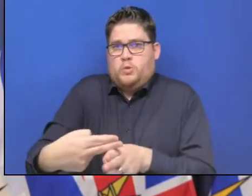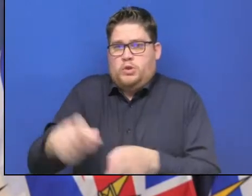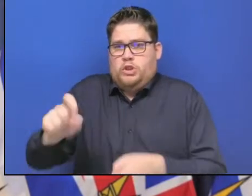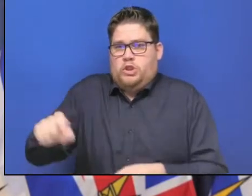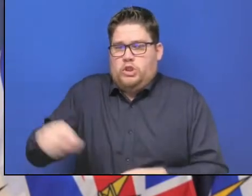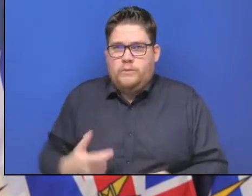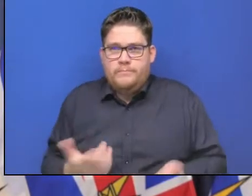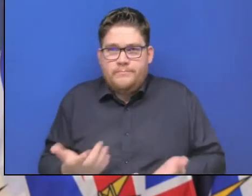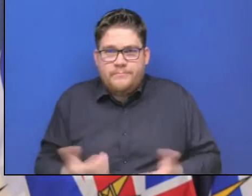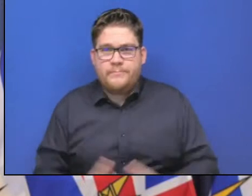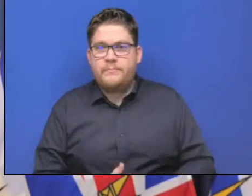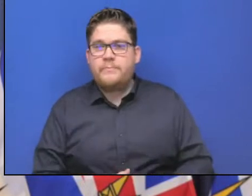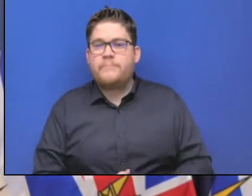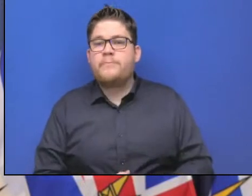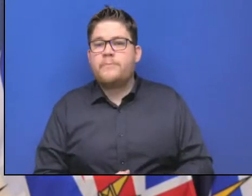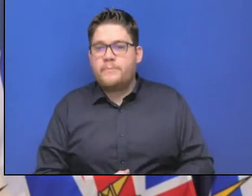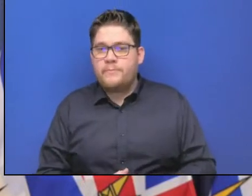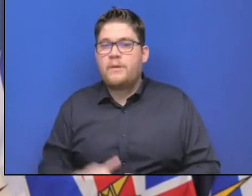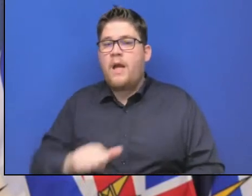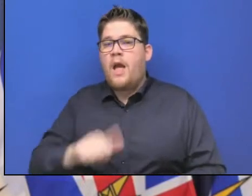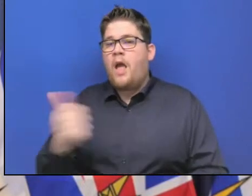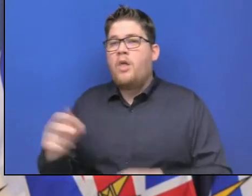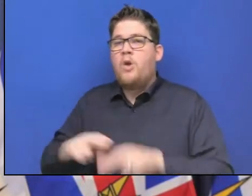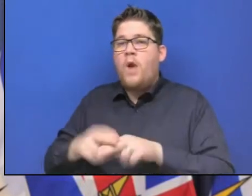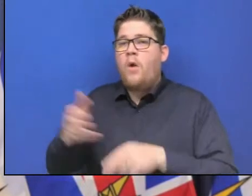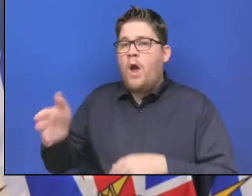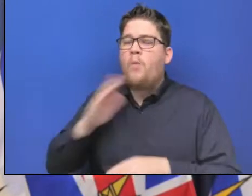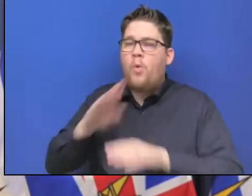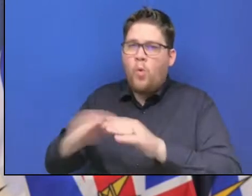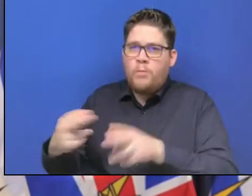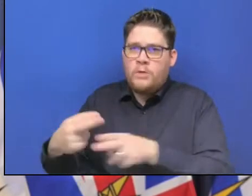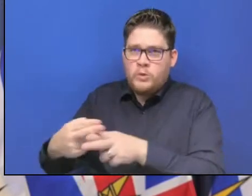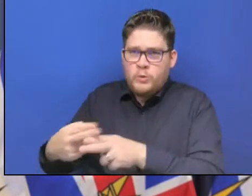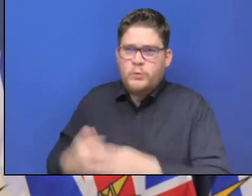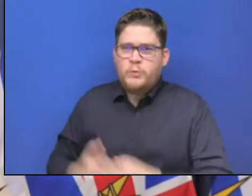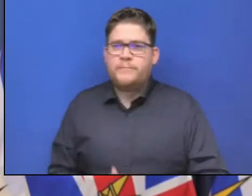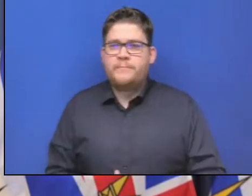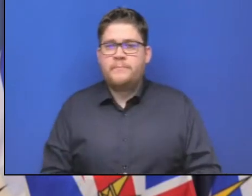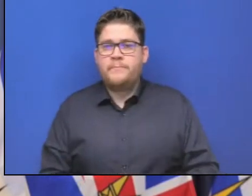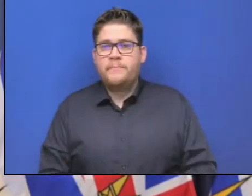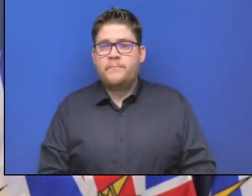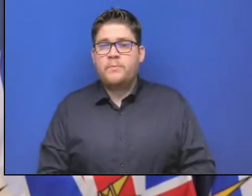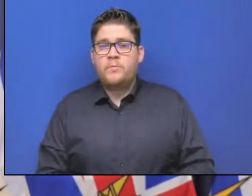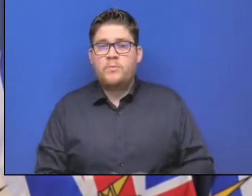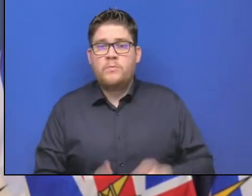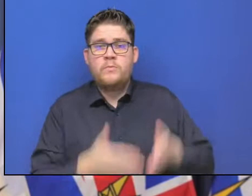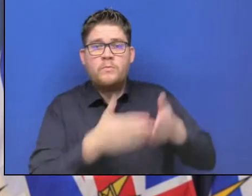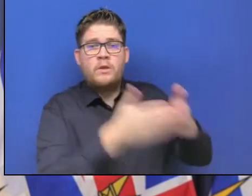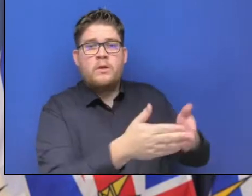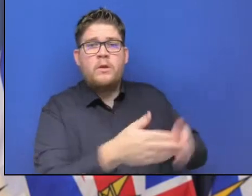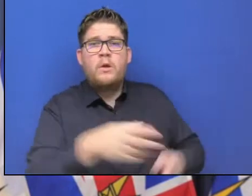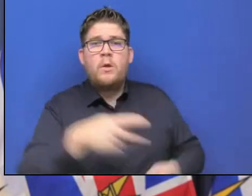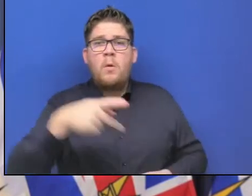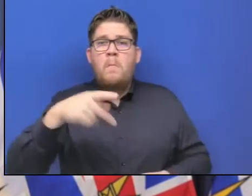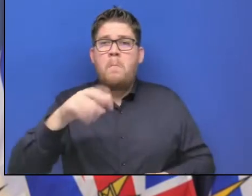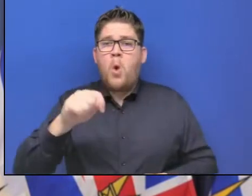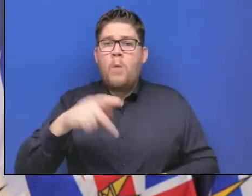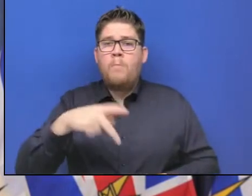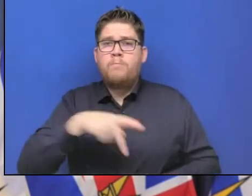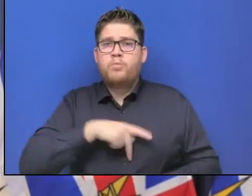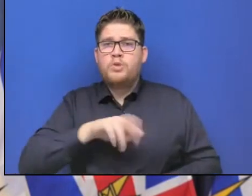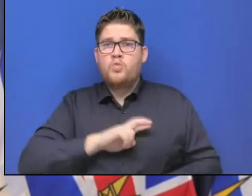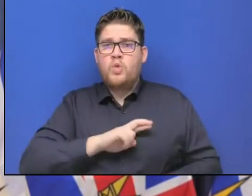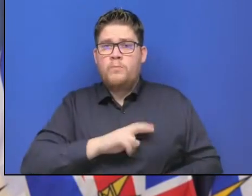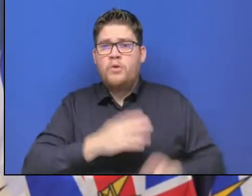connection. Obviously, Port-au-Prince Rupert, which ships significant goods and is close to being